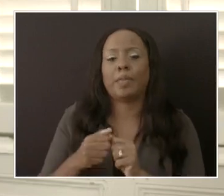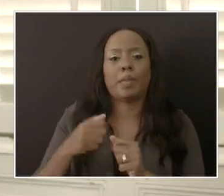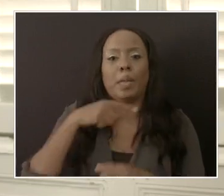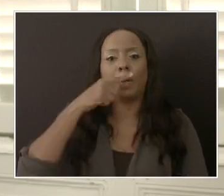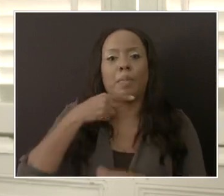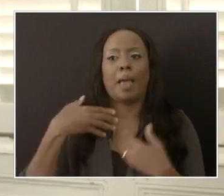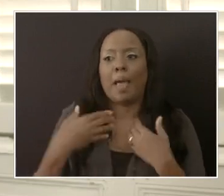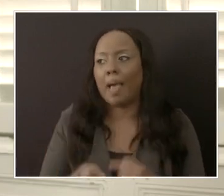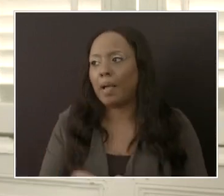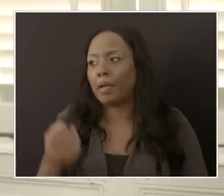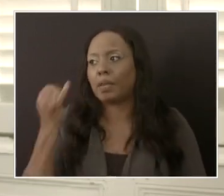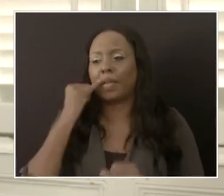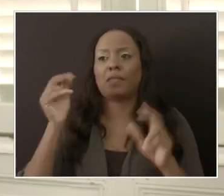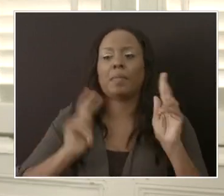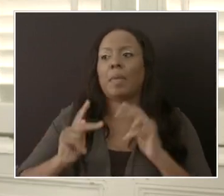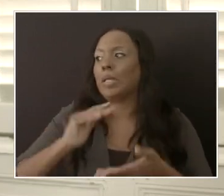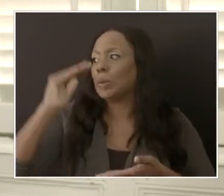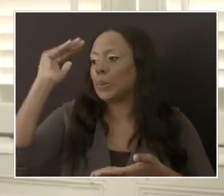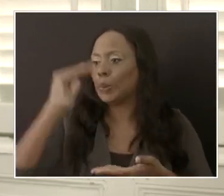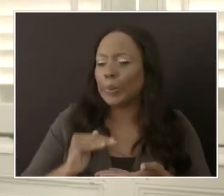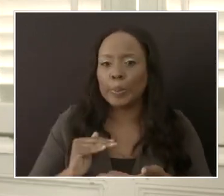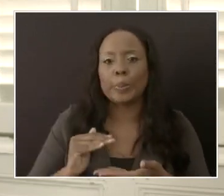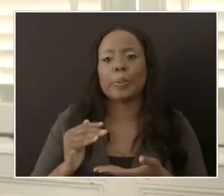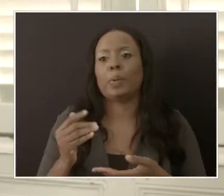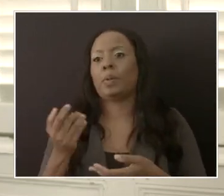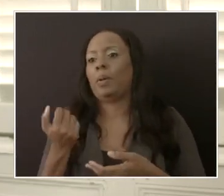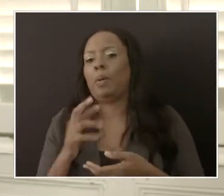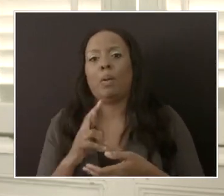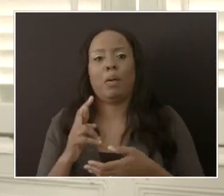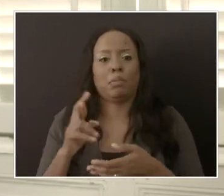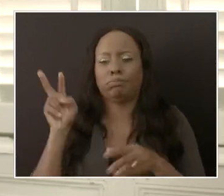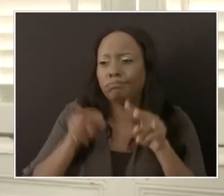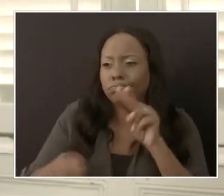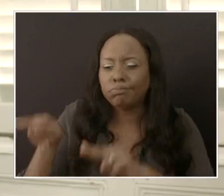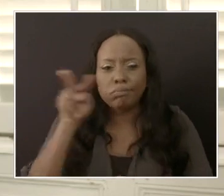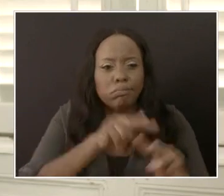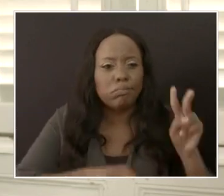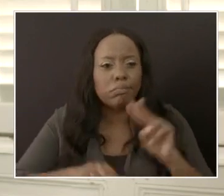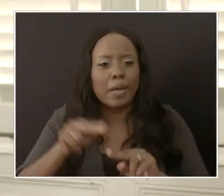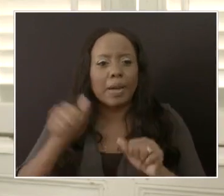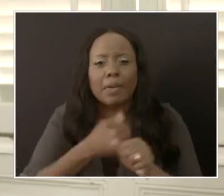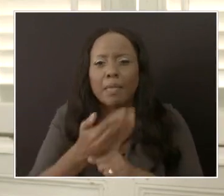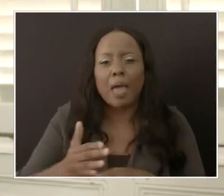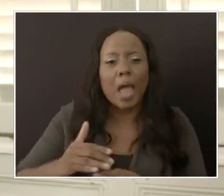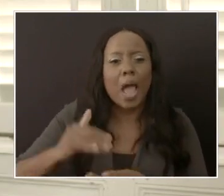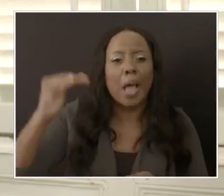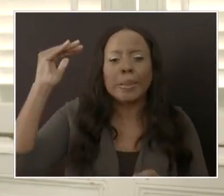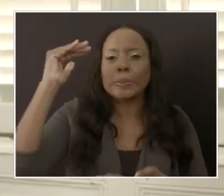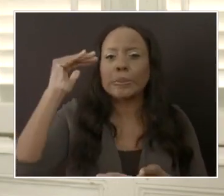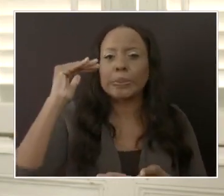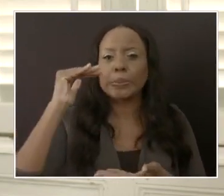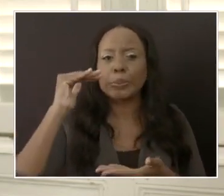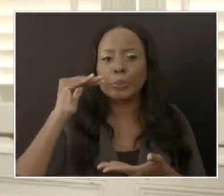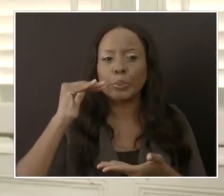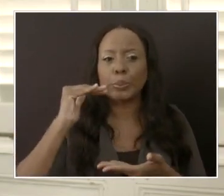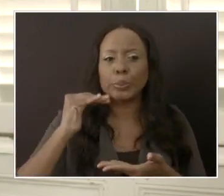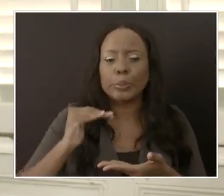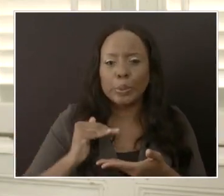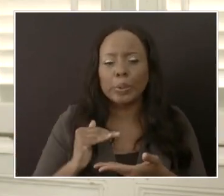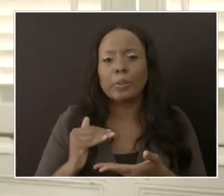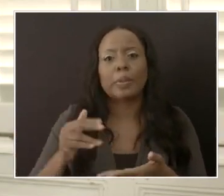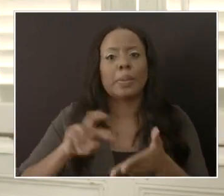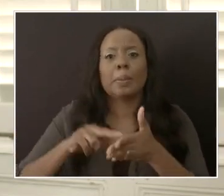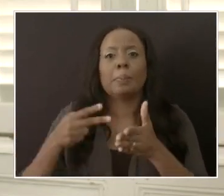cases continually falling? Are the other metrics looking good for us to be able to say this is an acceptable risk to take,